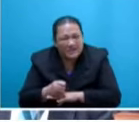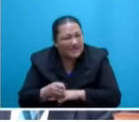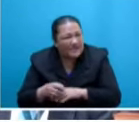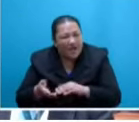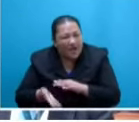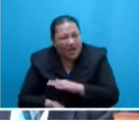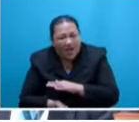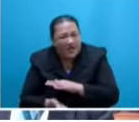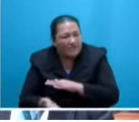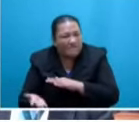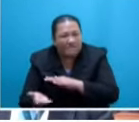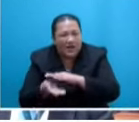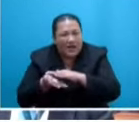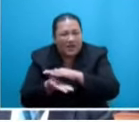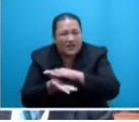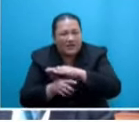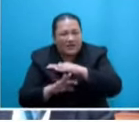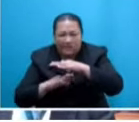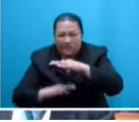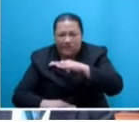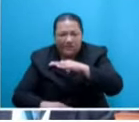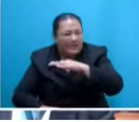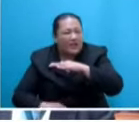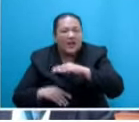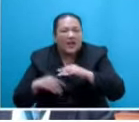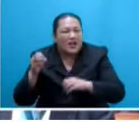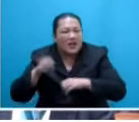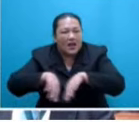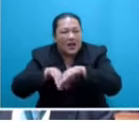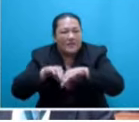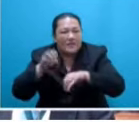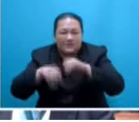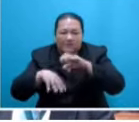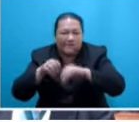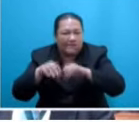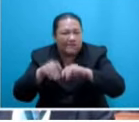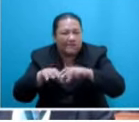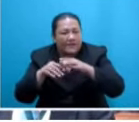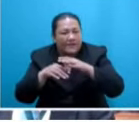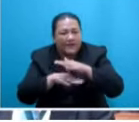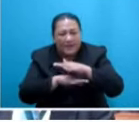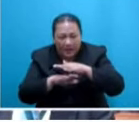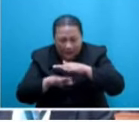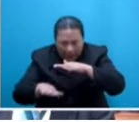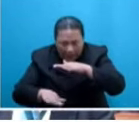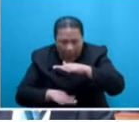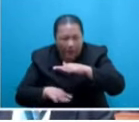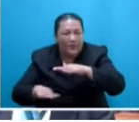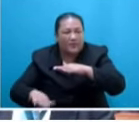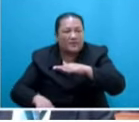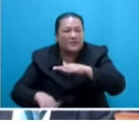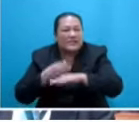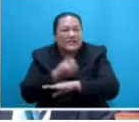exploitation of fishing areas cost during exploration on the seabed and beneath seabed minerals. Mr. Speaker, sir,